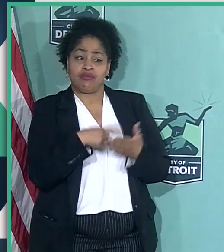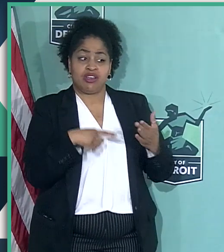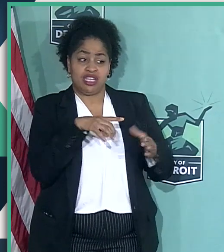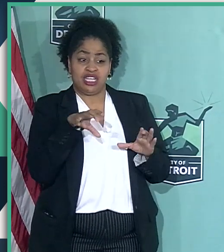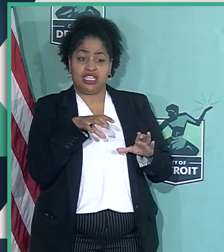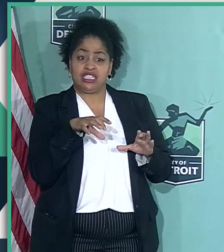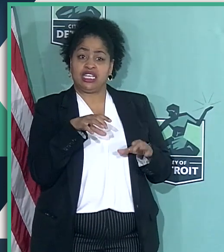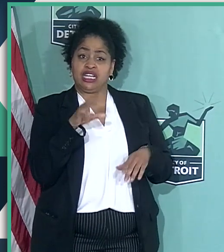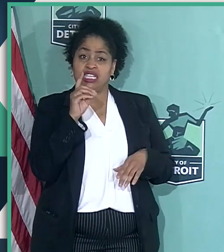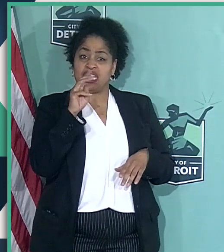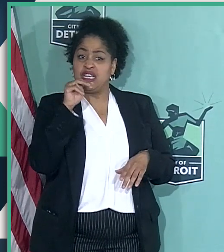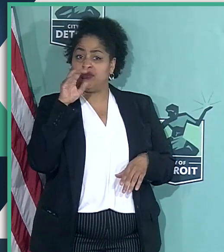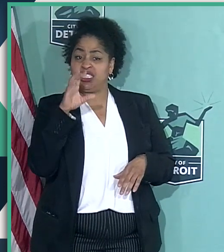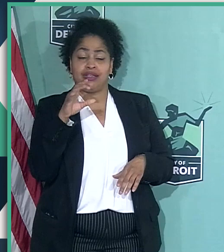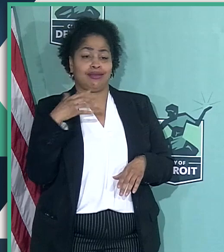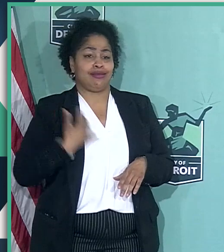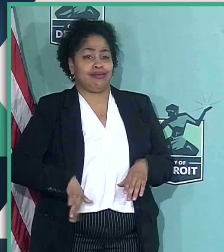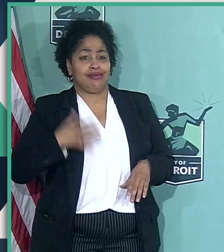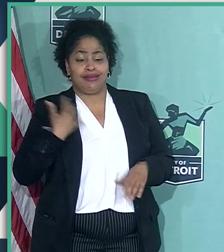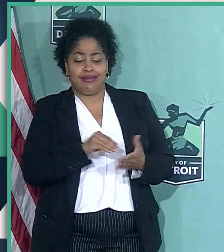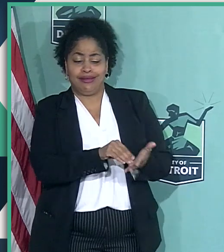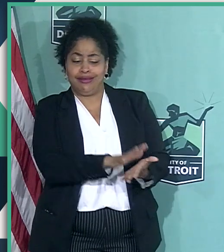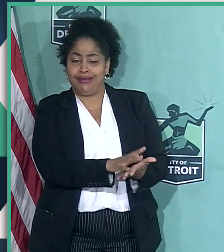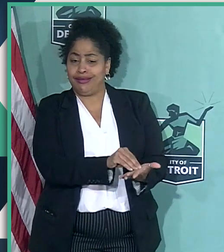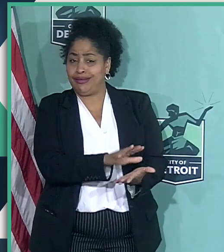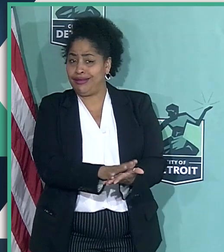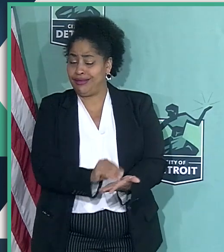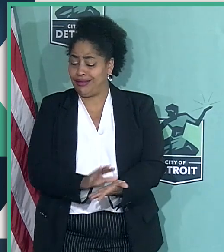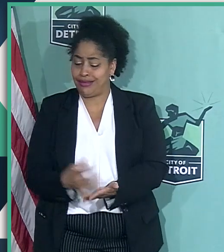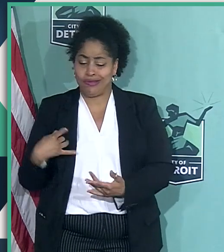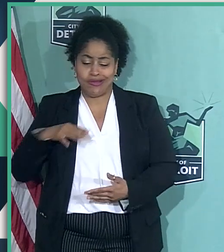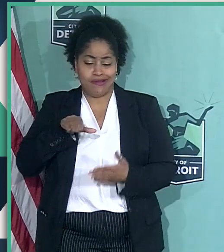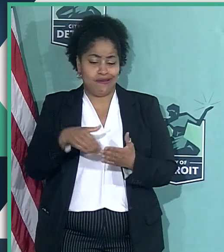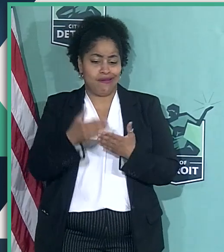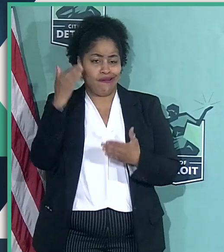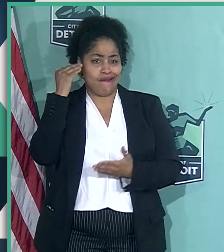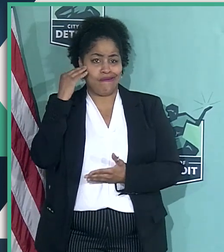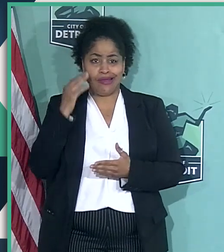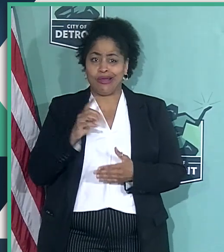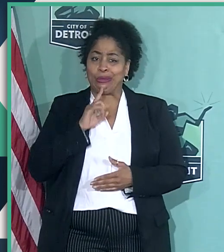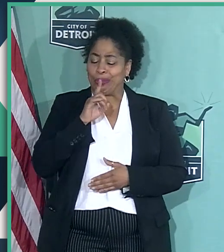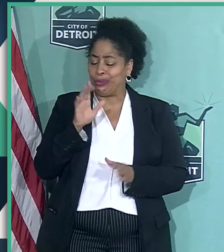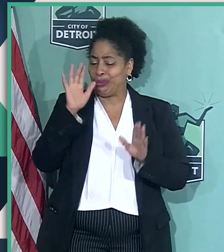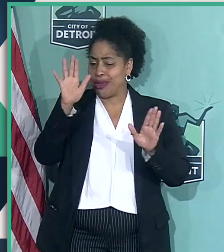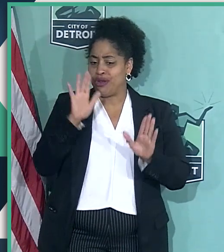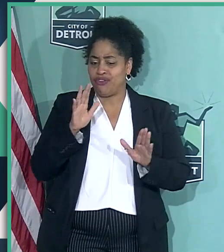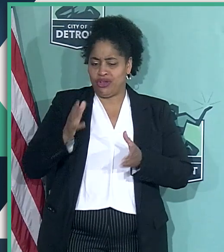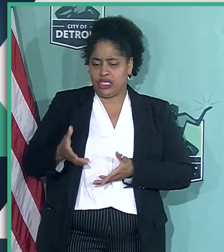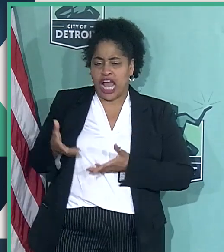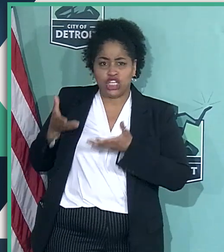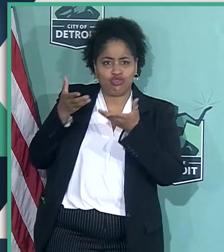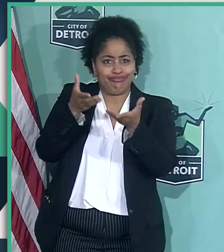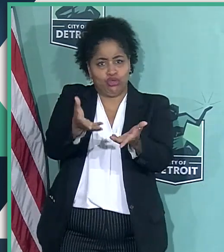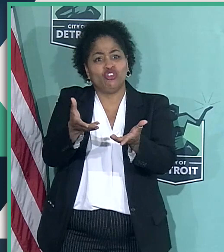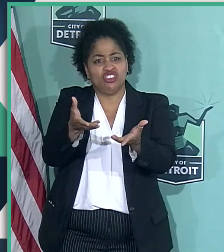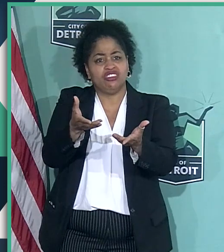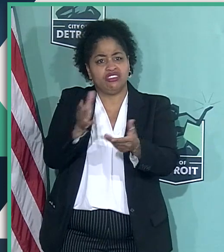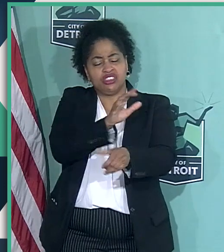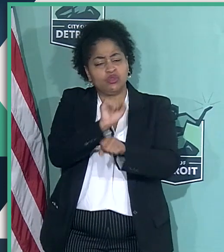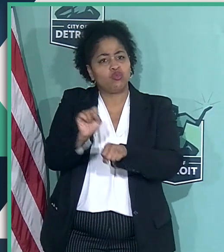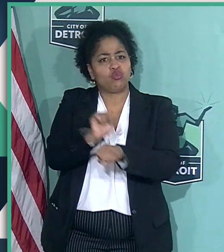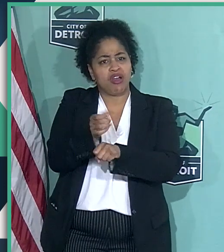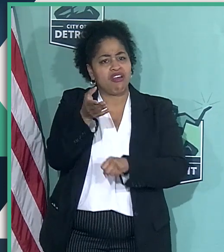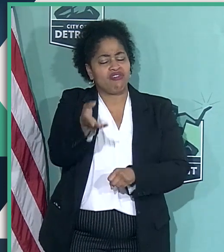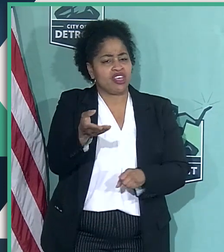DMC has been heavily, heavily documented. All of us are aware of the tremendous contribution that he made to that institution.